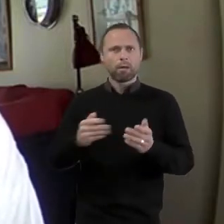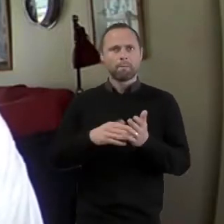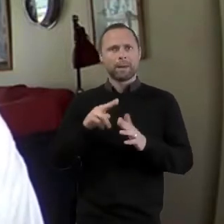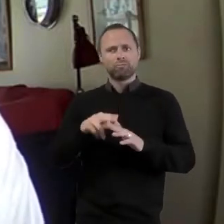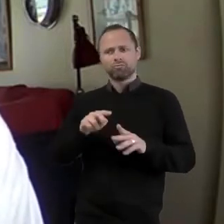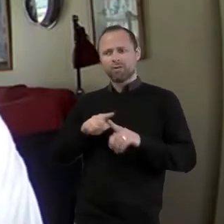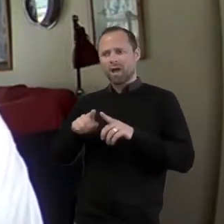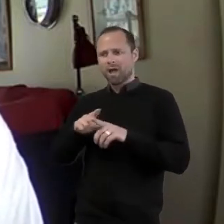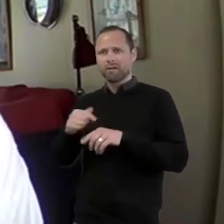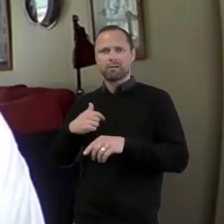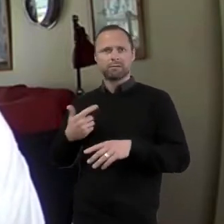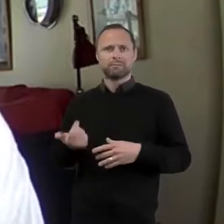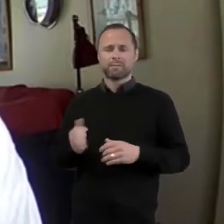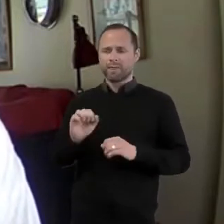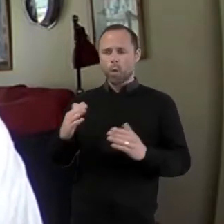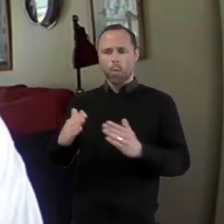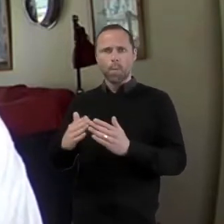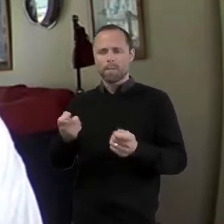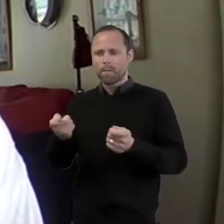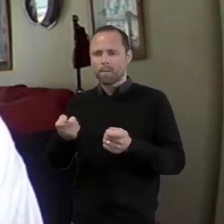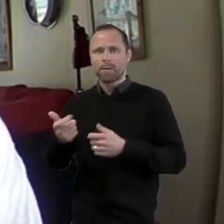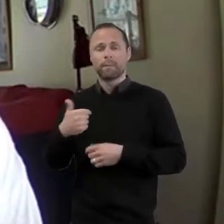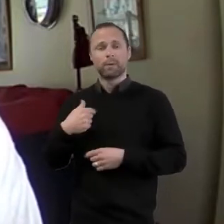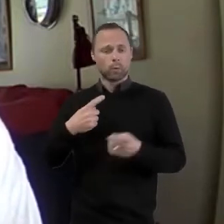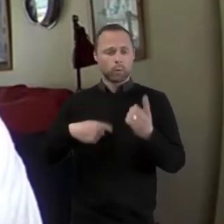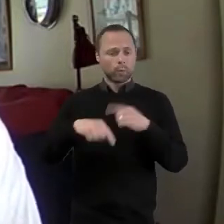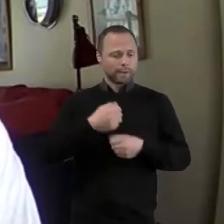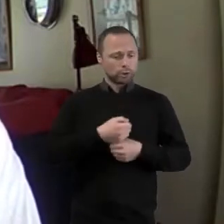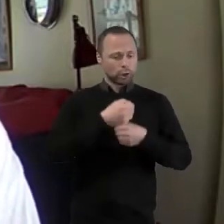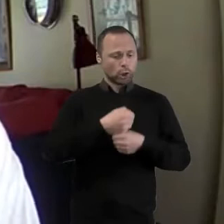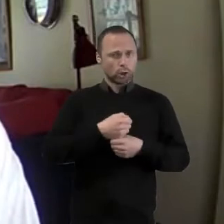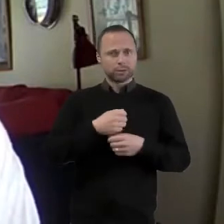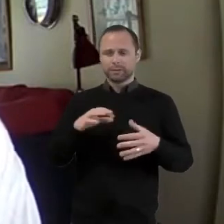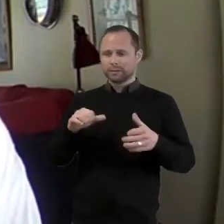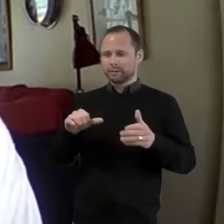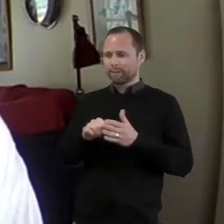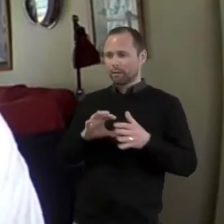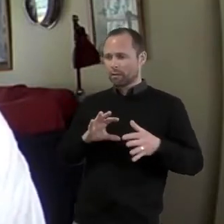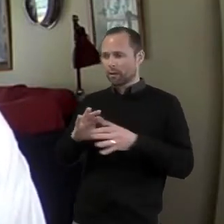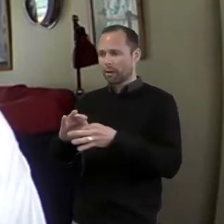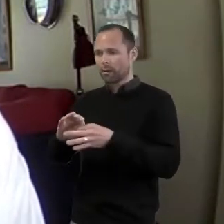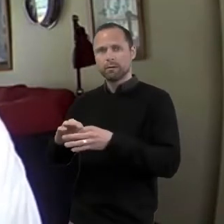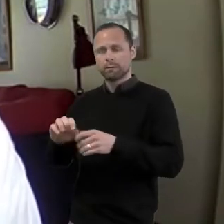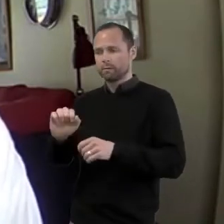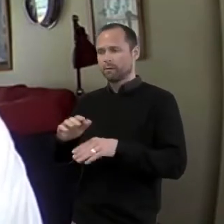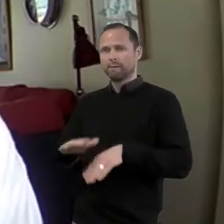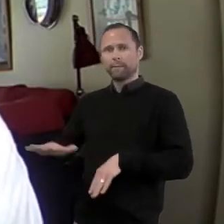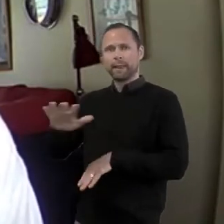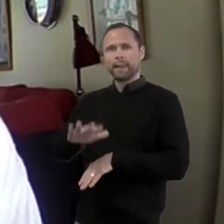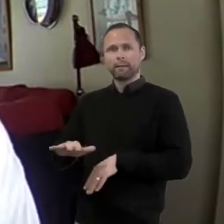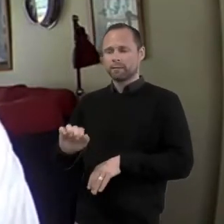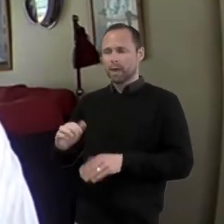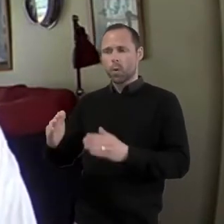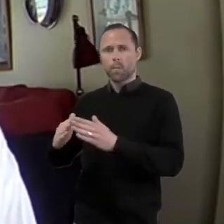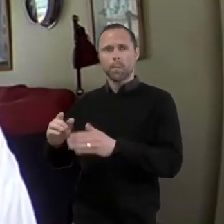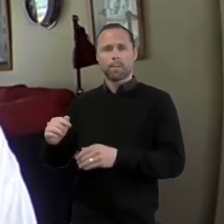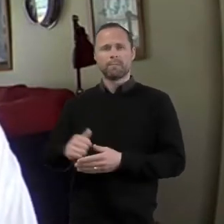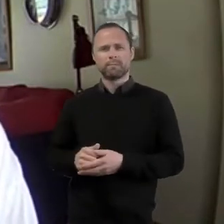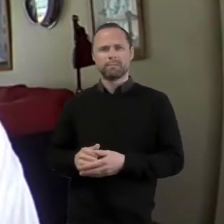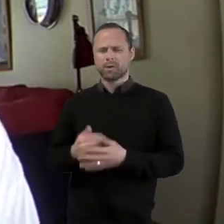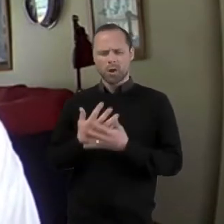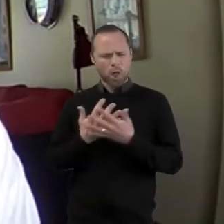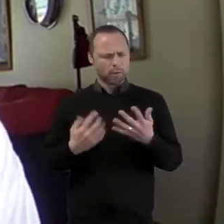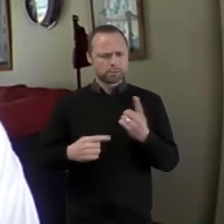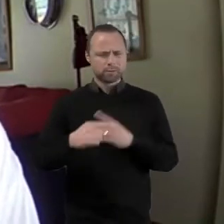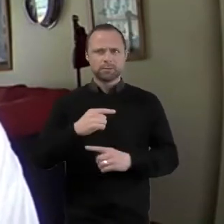But we have been unable to venture into that space with them physically. And many of us have had to deal